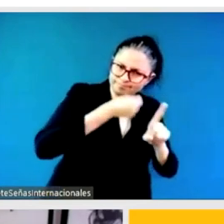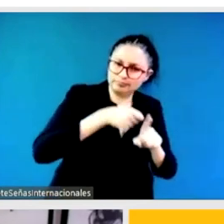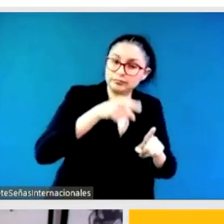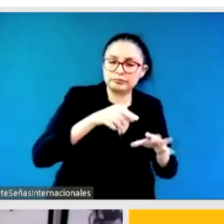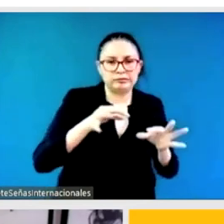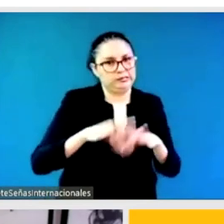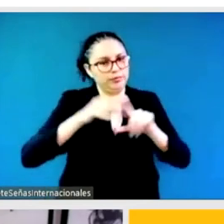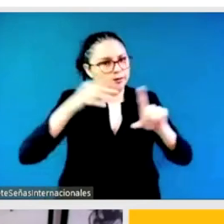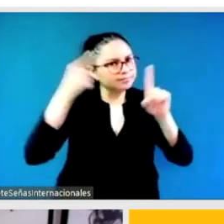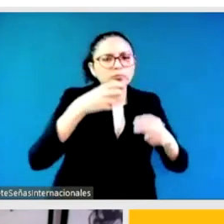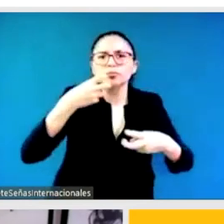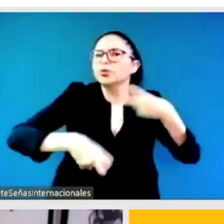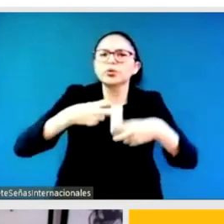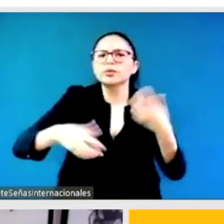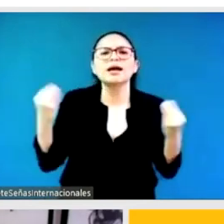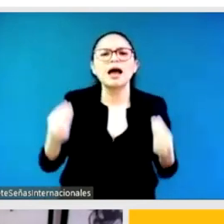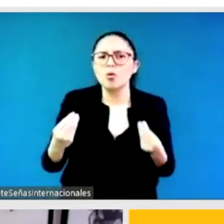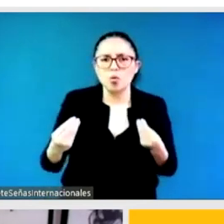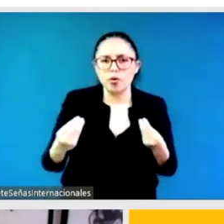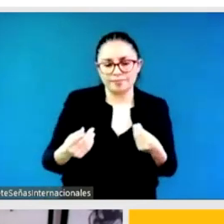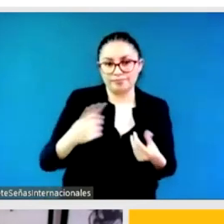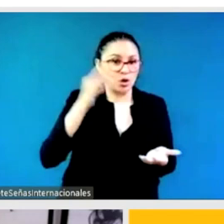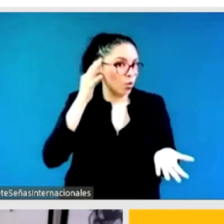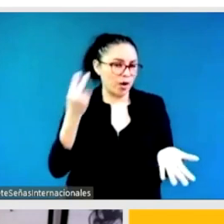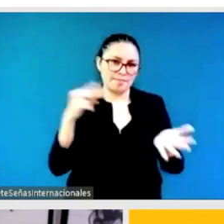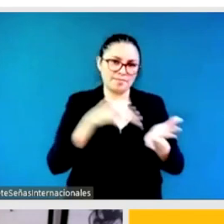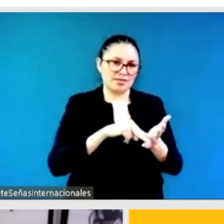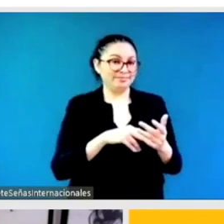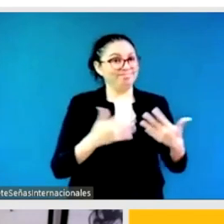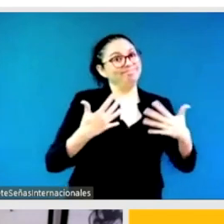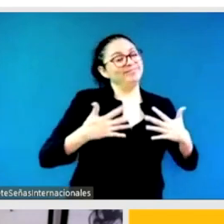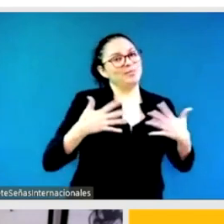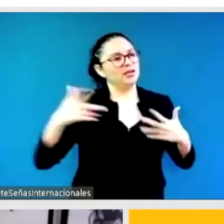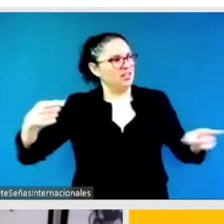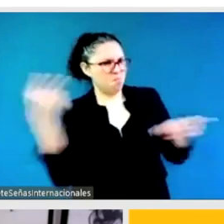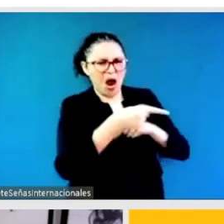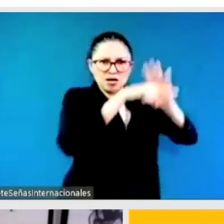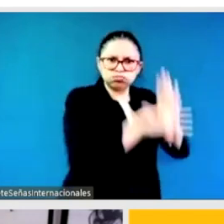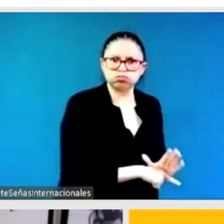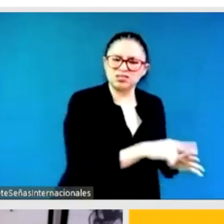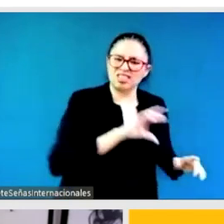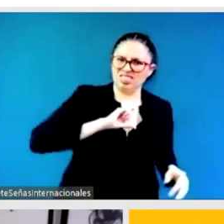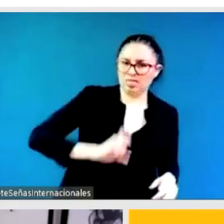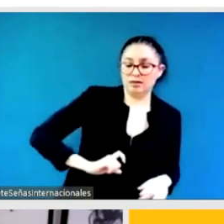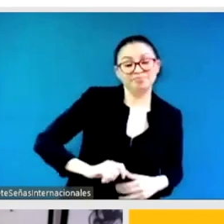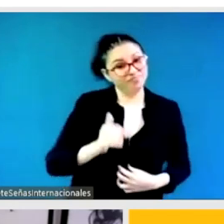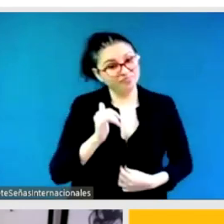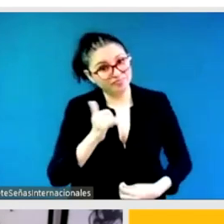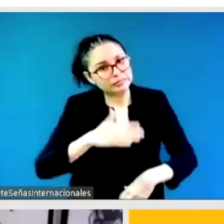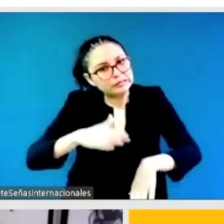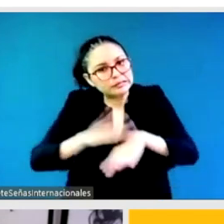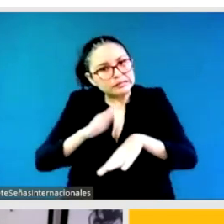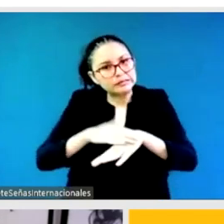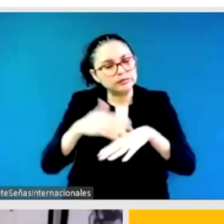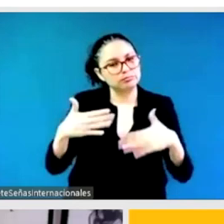So, thank you so much for that. Now that we've kind of set the context in which this action coalition is being